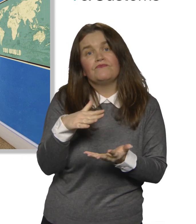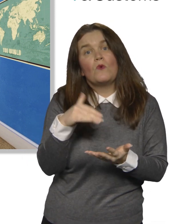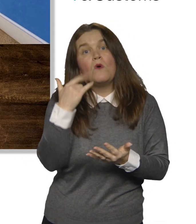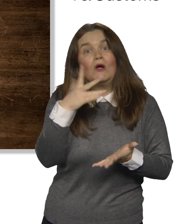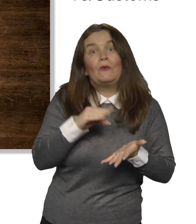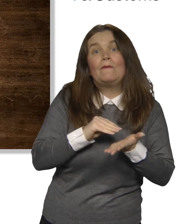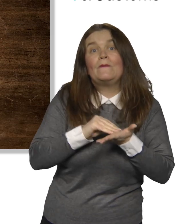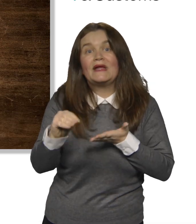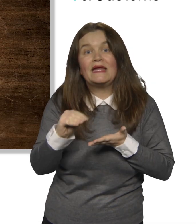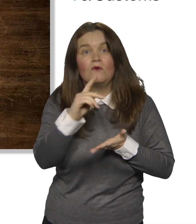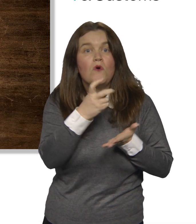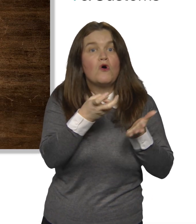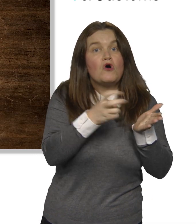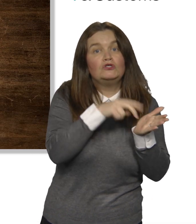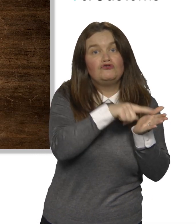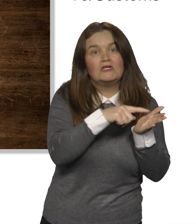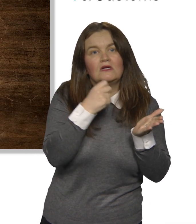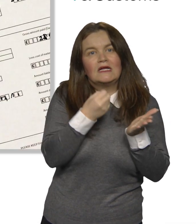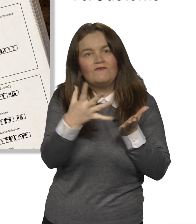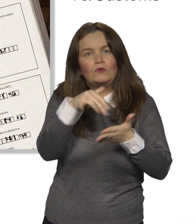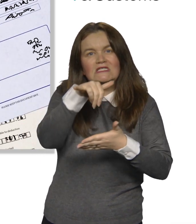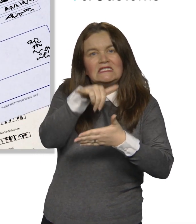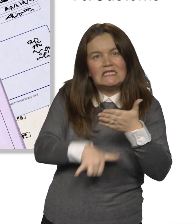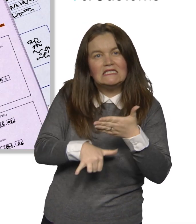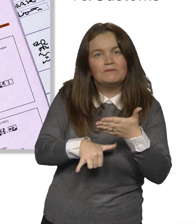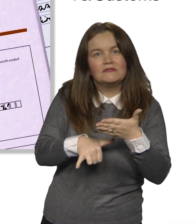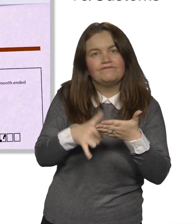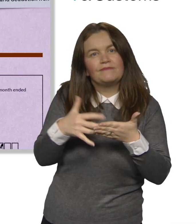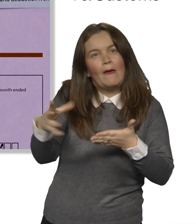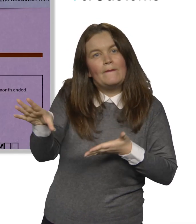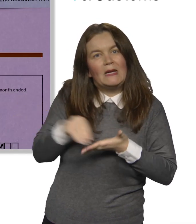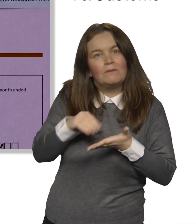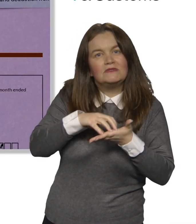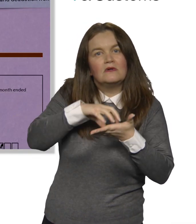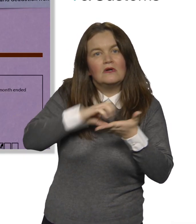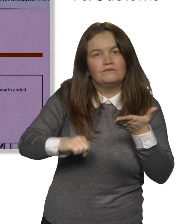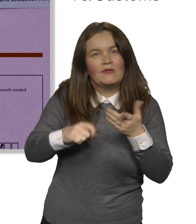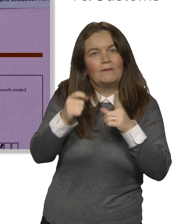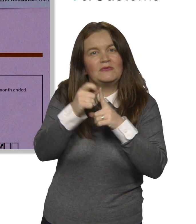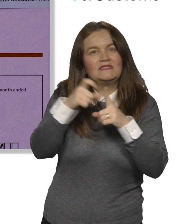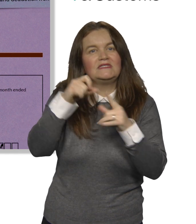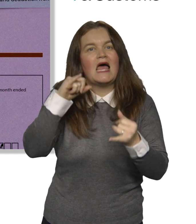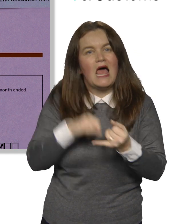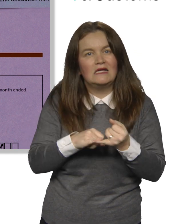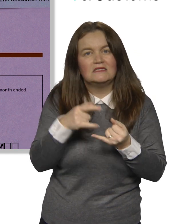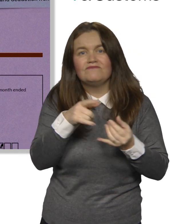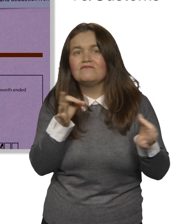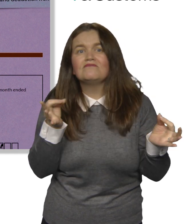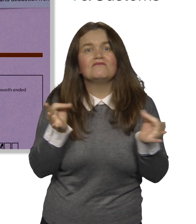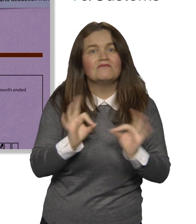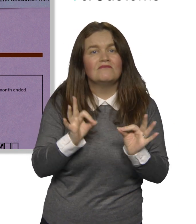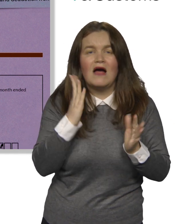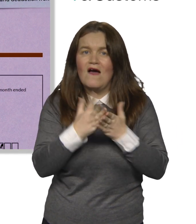time you're paid, your contractor will give you a payment and deduction statement, usually called a PDS. If you don't get one,